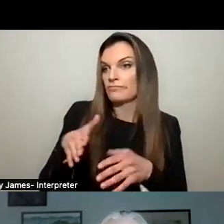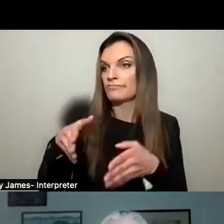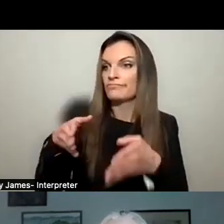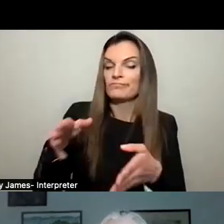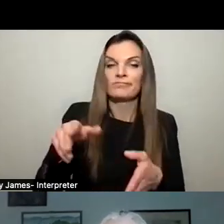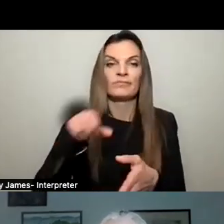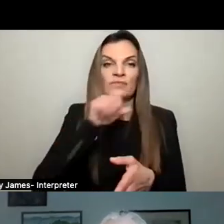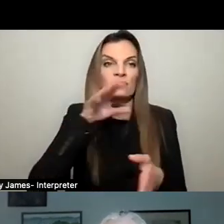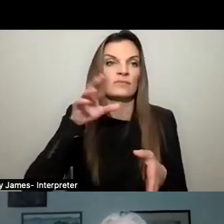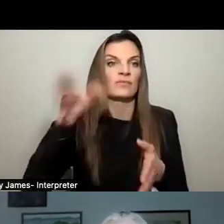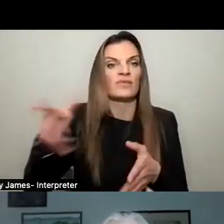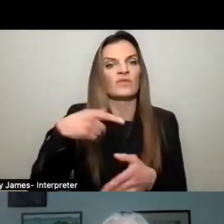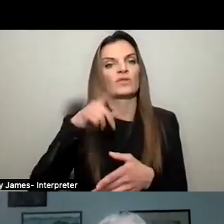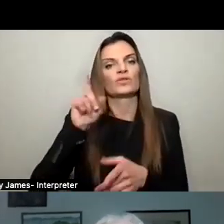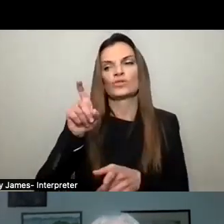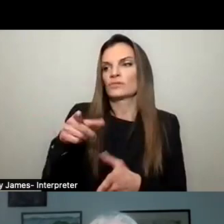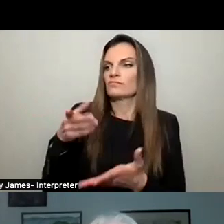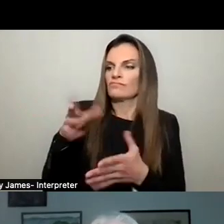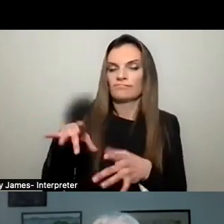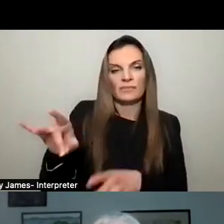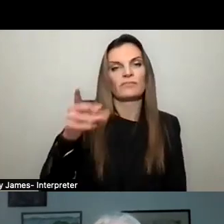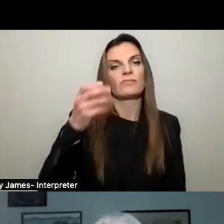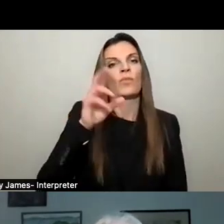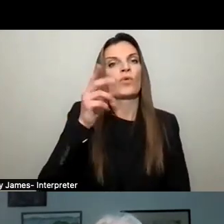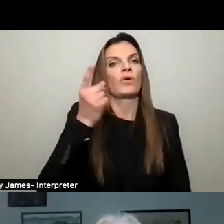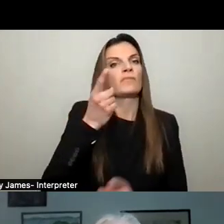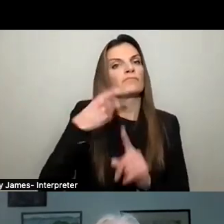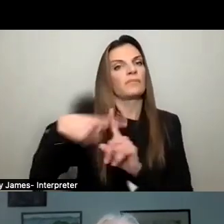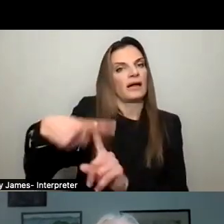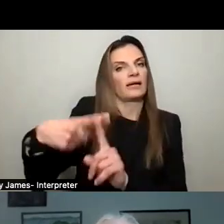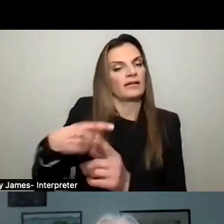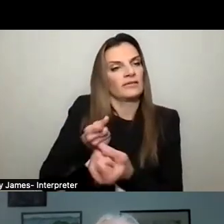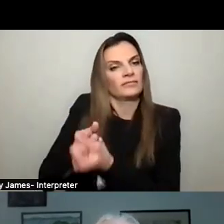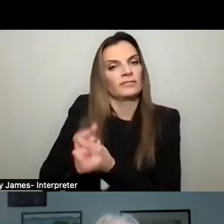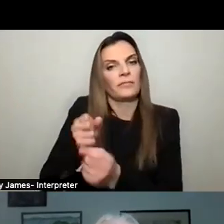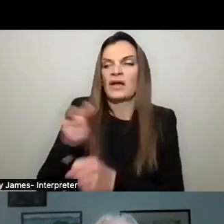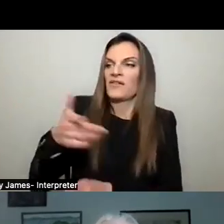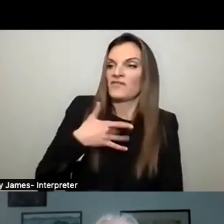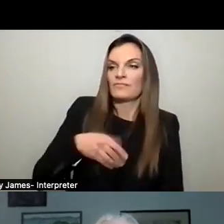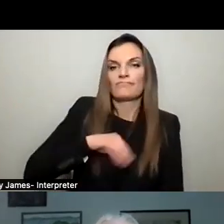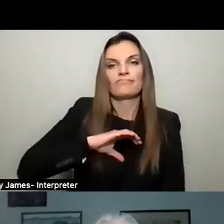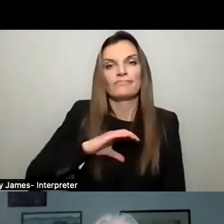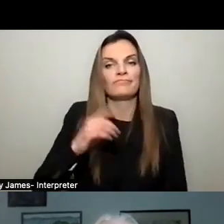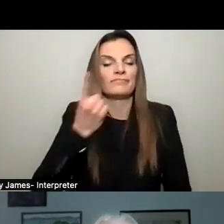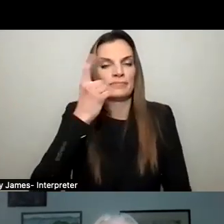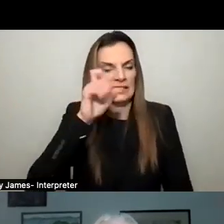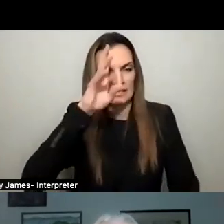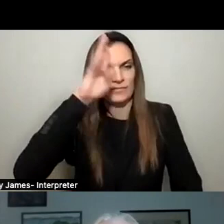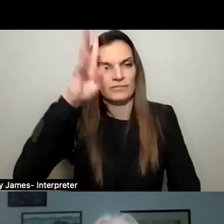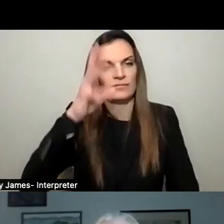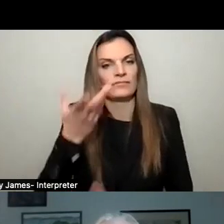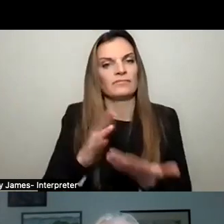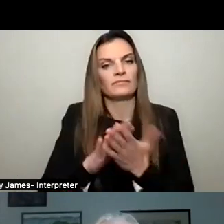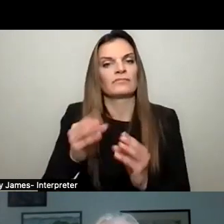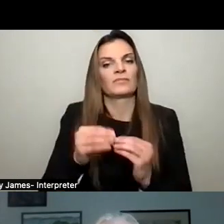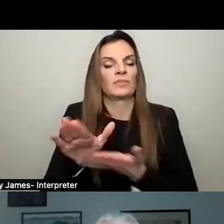to make sure that they see something, they pick it up, they say something, and we can create a more, together, create a cleaner, uh, more, uh, happy